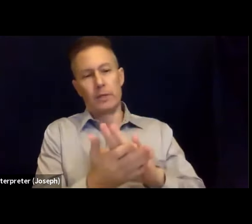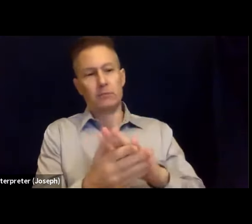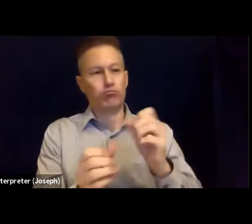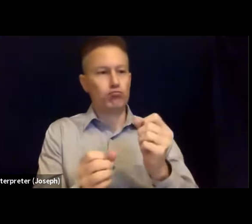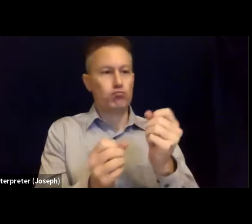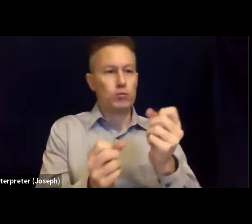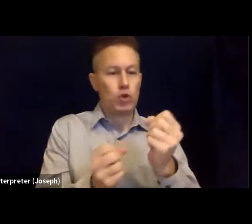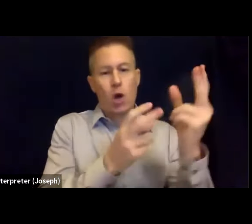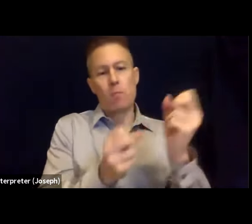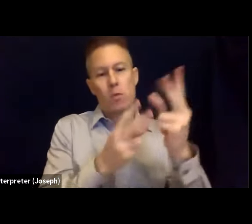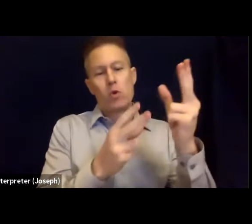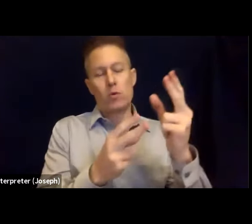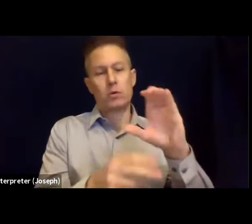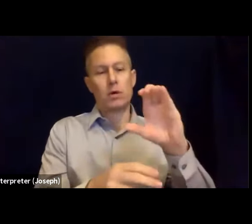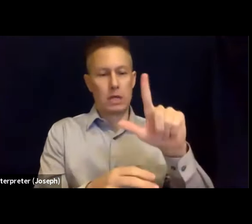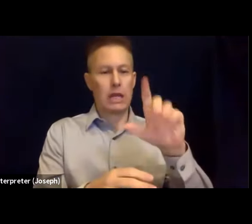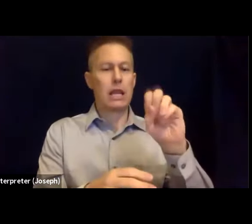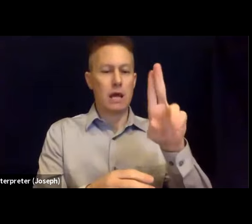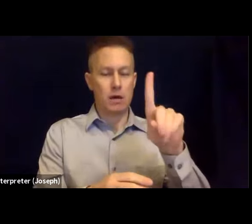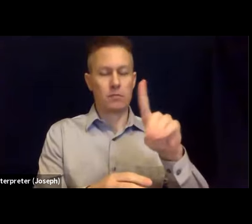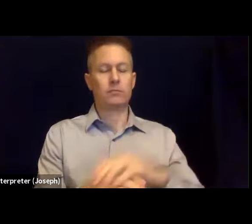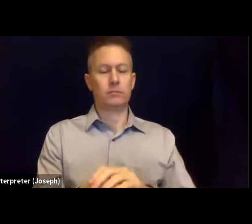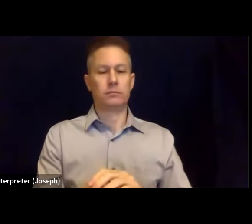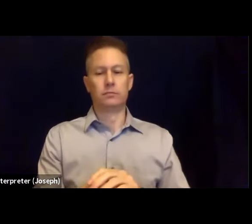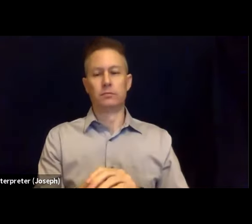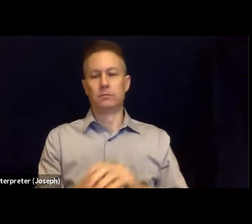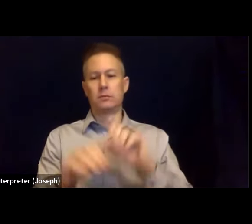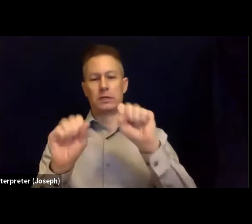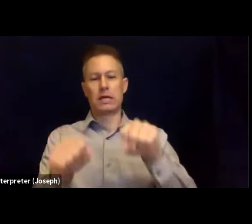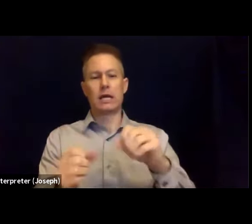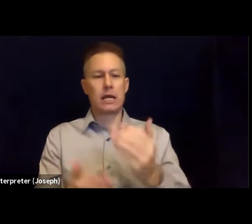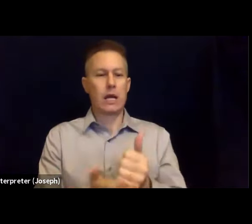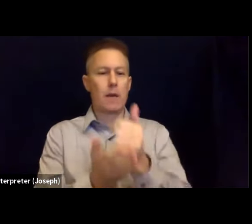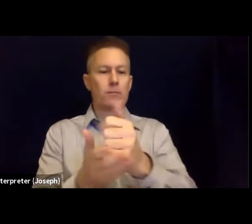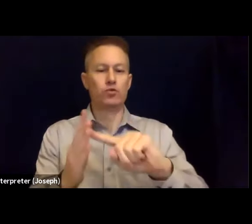that really helps us get started in our recovery.